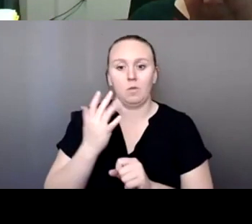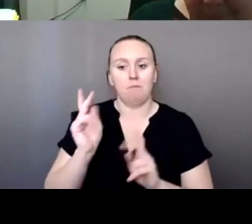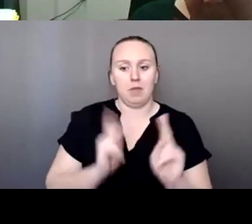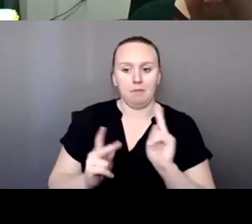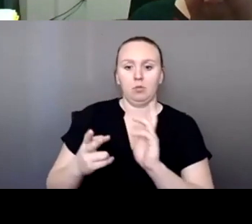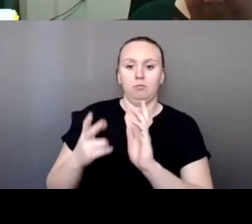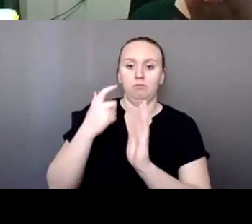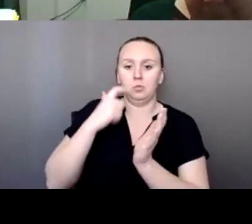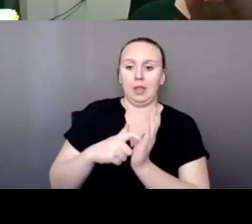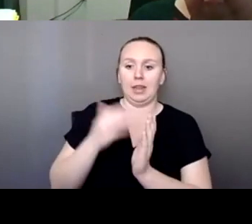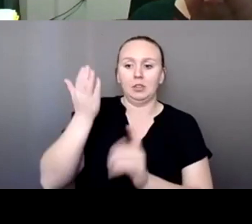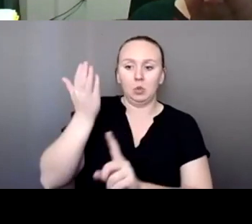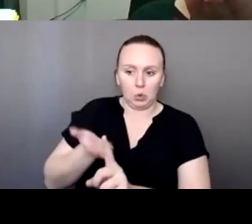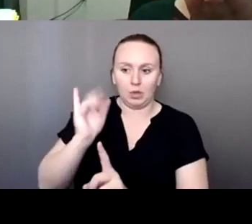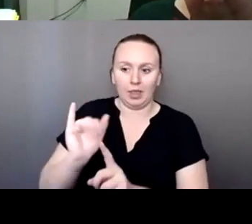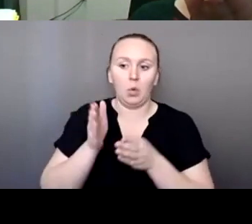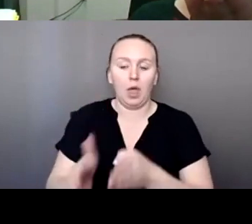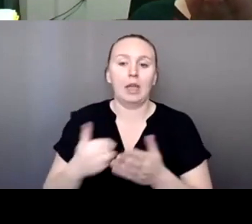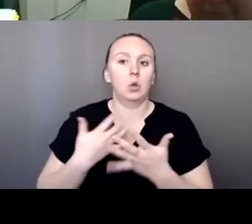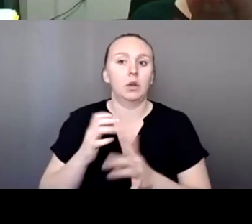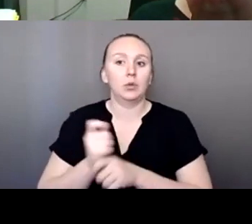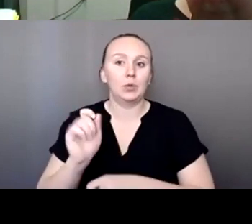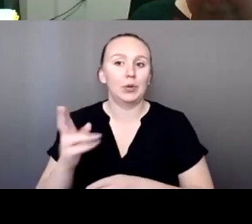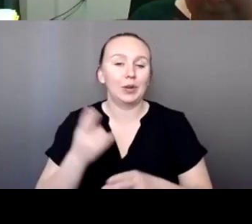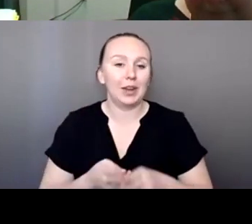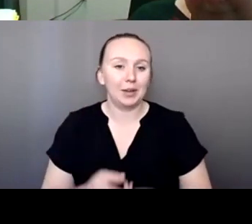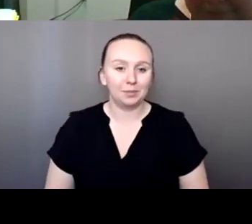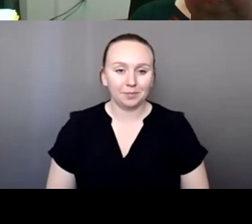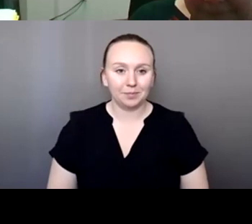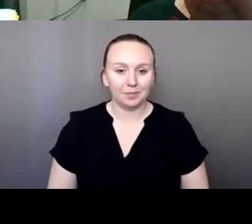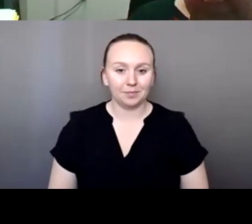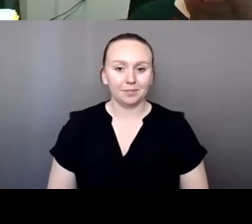that way. And I, I just don't want to, I don't want to ruin your name. No.